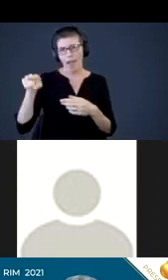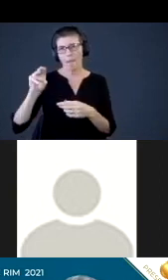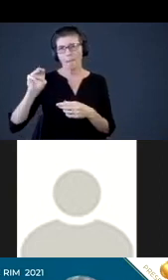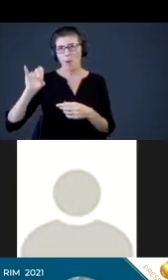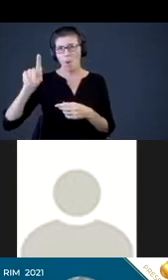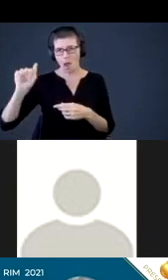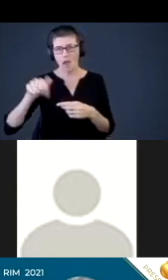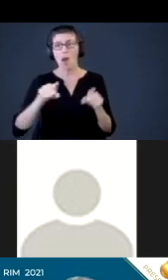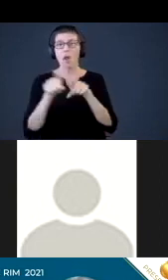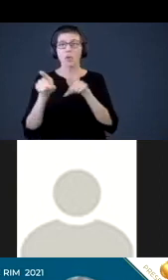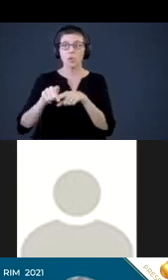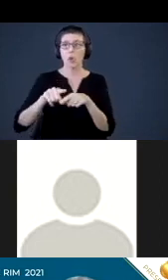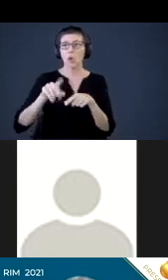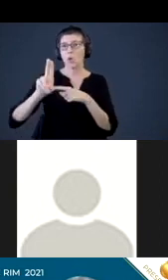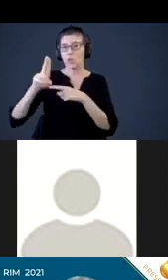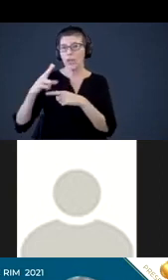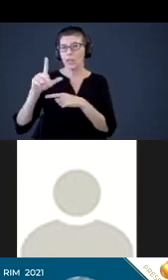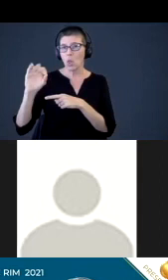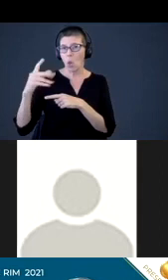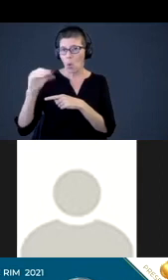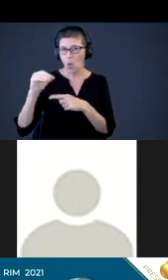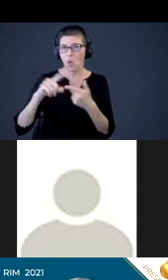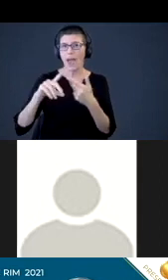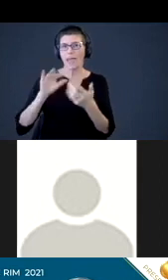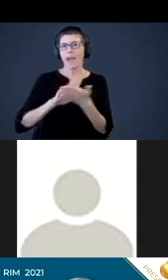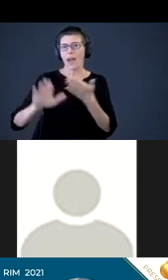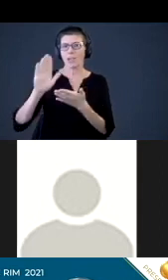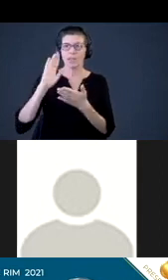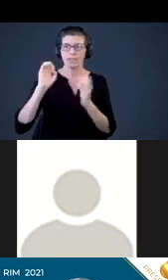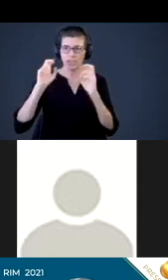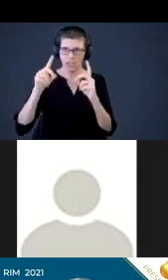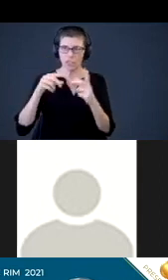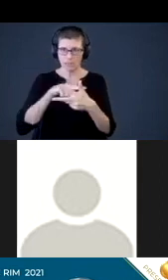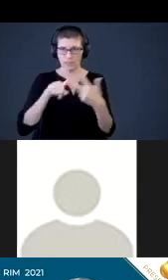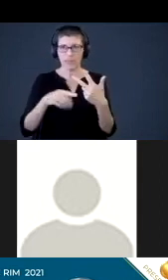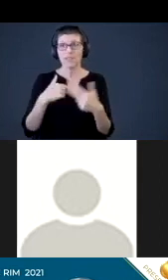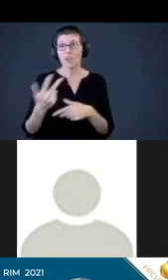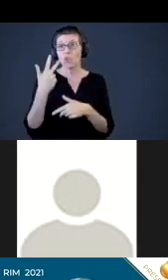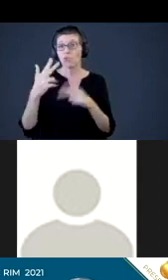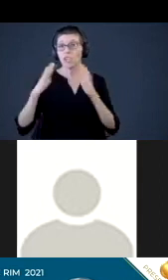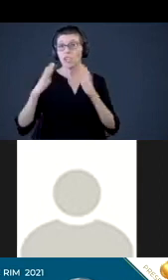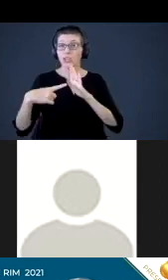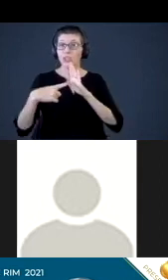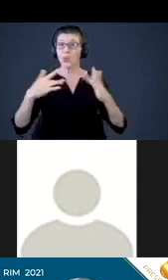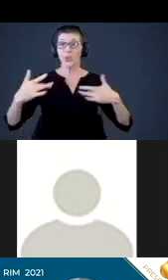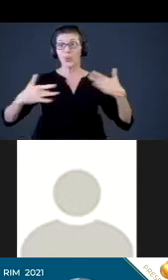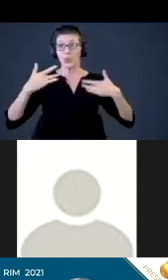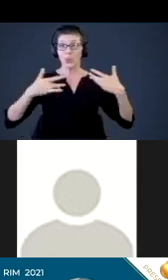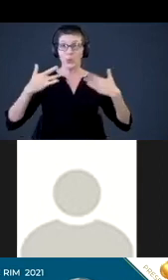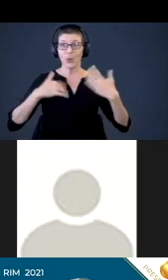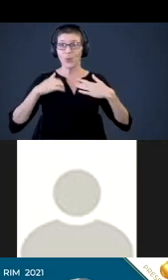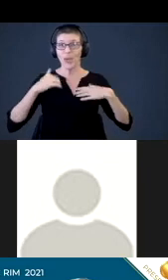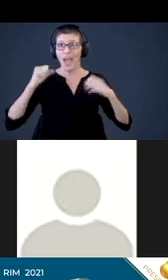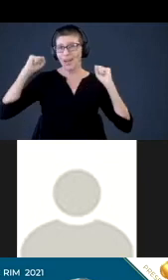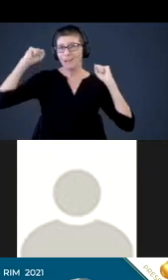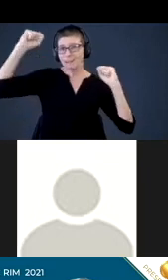University of Hawaii Manoa logo and the College of Education. There are three children who are demonstrating excitement on this slide with their fists in